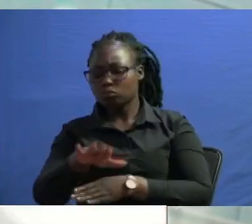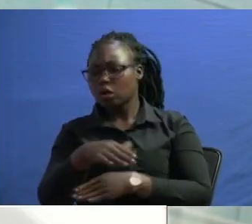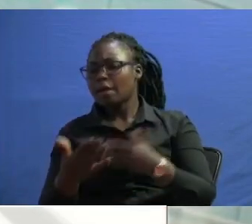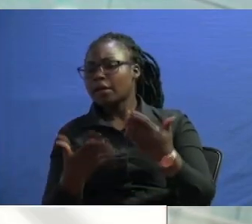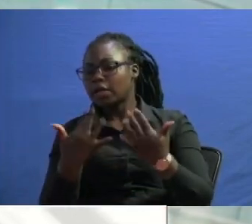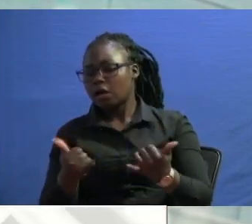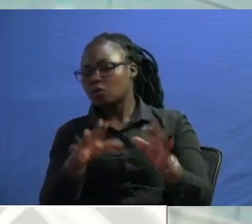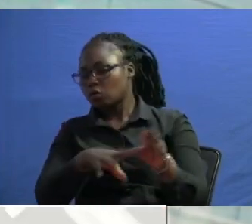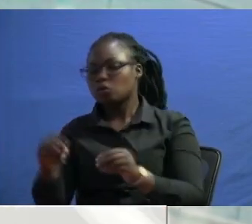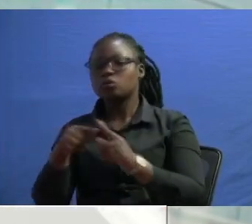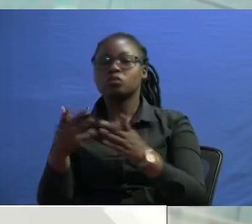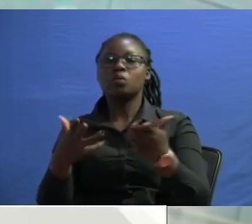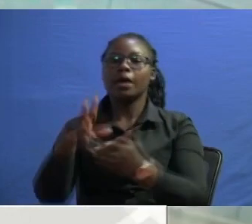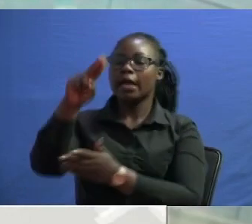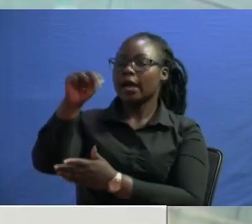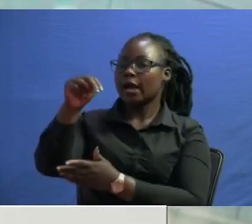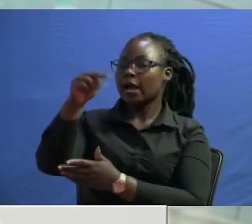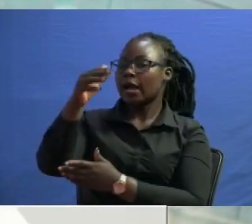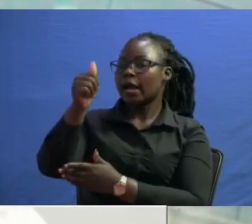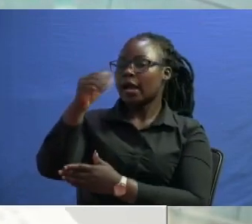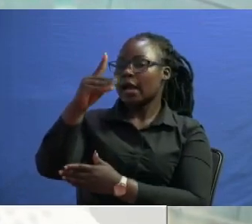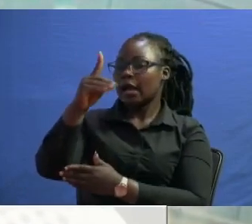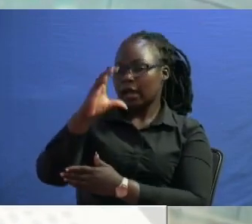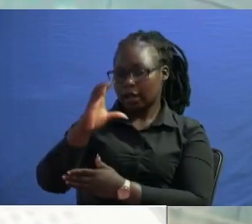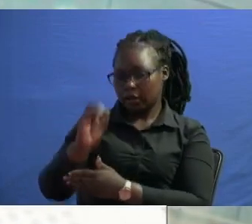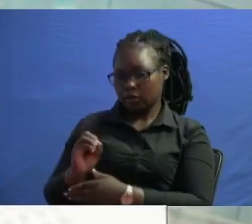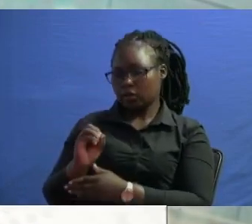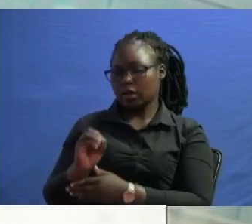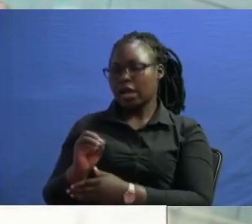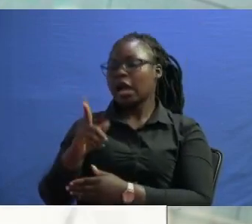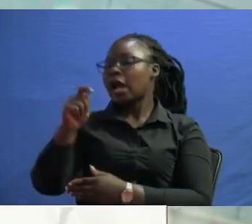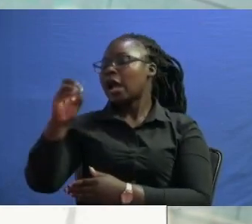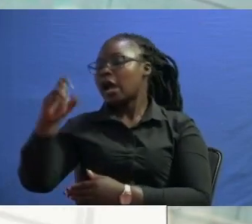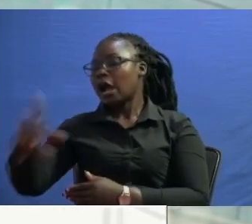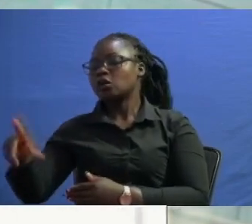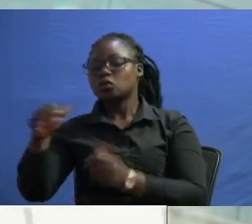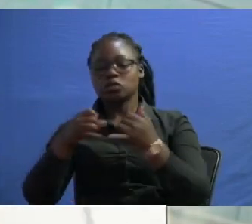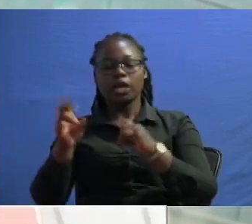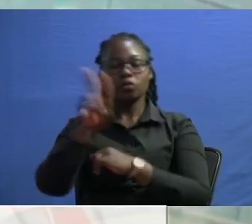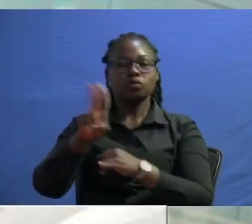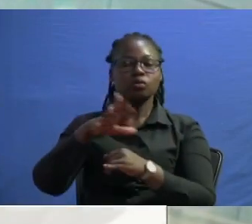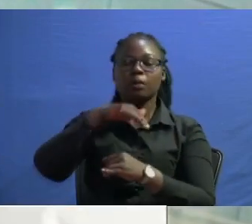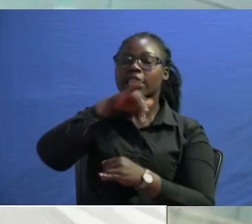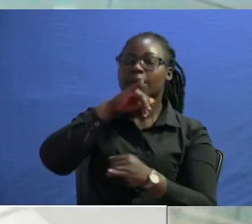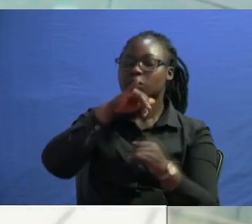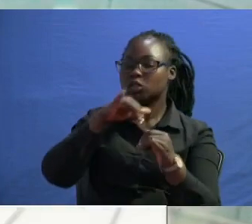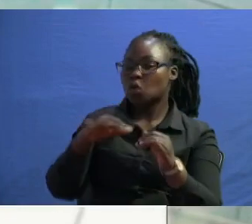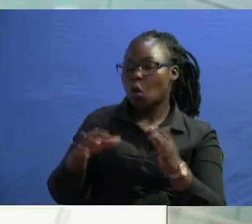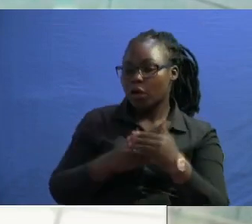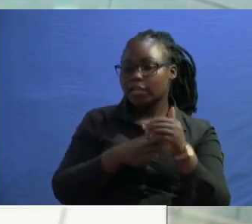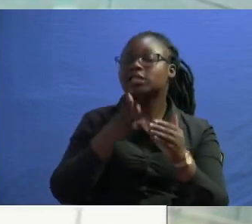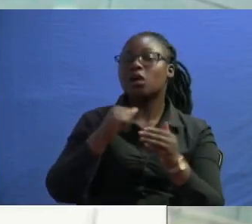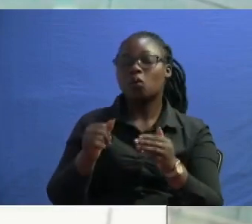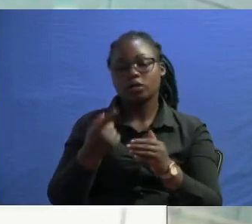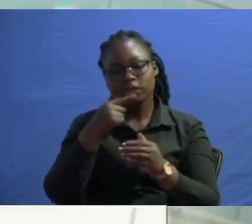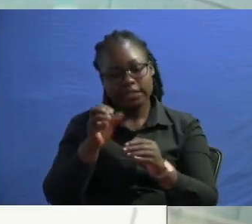nadiko nadiko basically is a tool that was trying to be used by azimio leadership and i want to be very frank with this it was